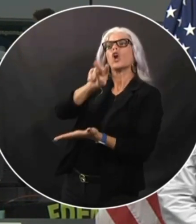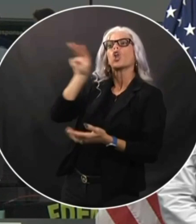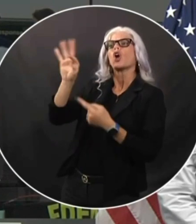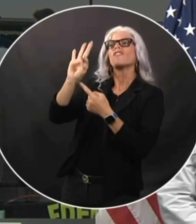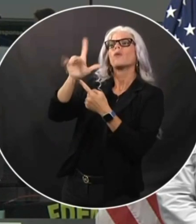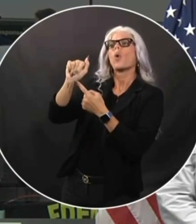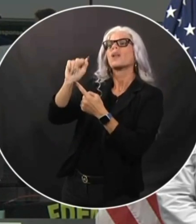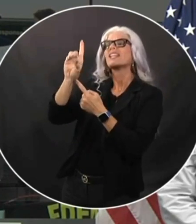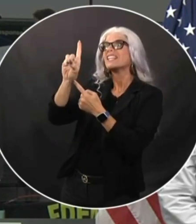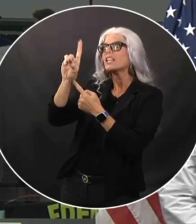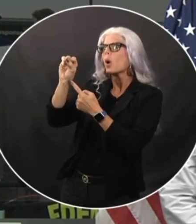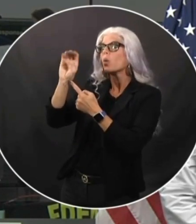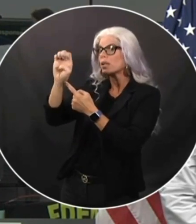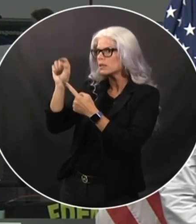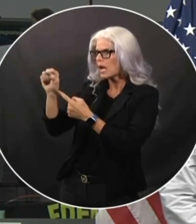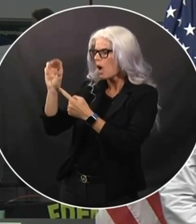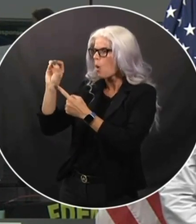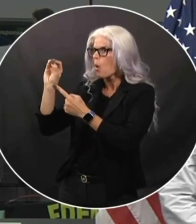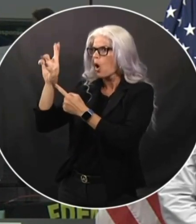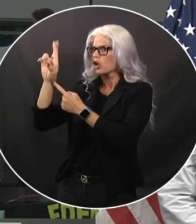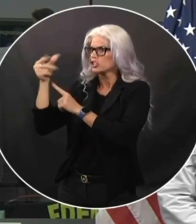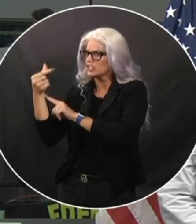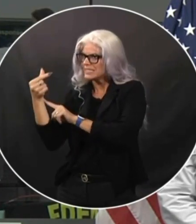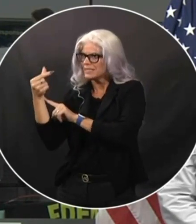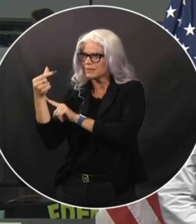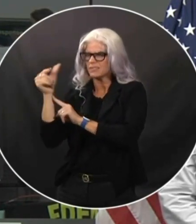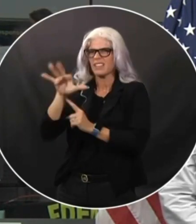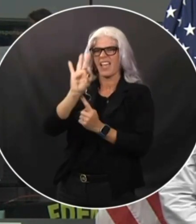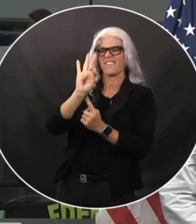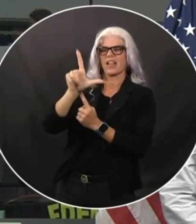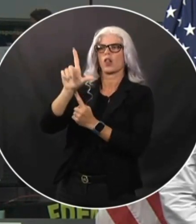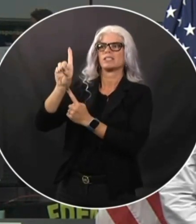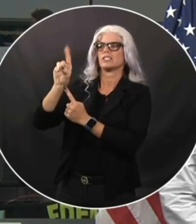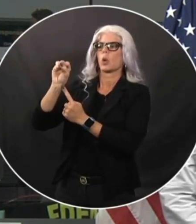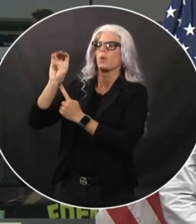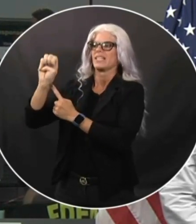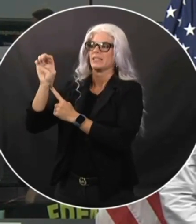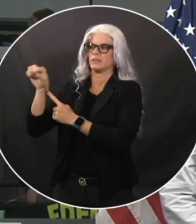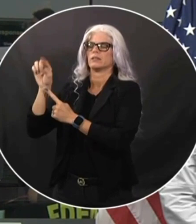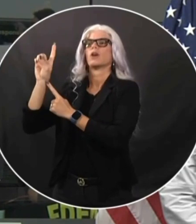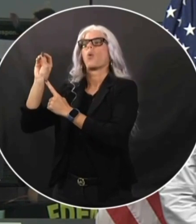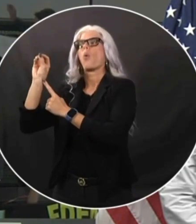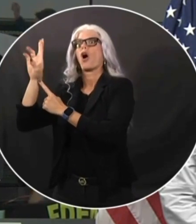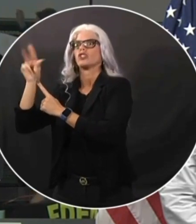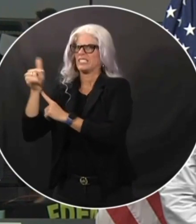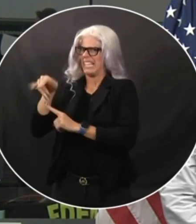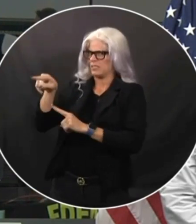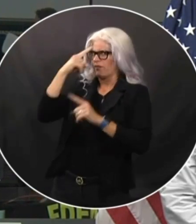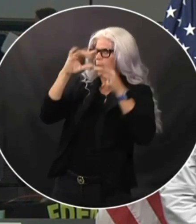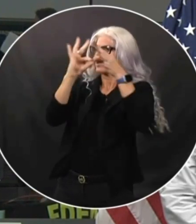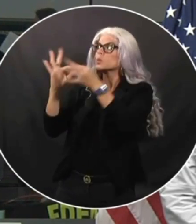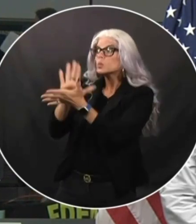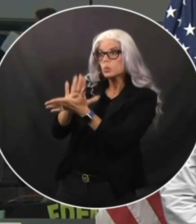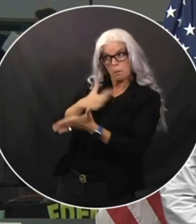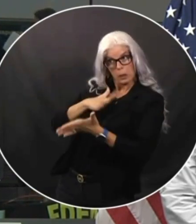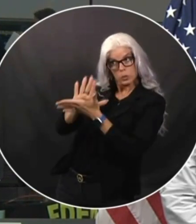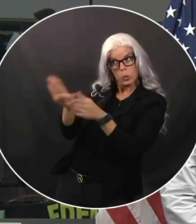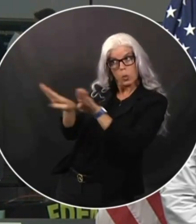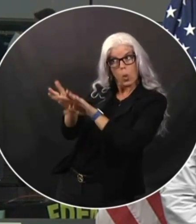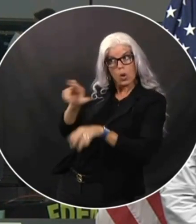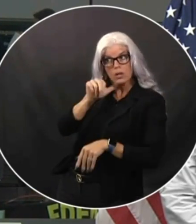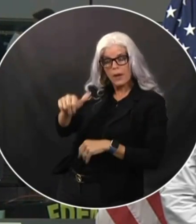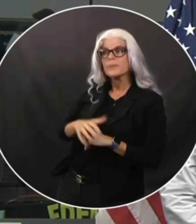info. That's fldoe.org slash storm info. The Florida National Guard has activated 5